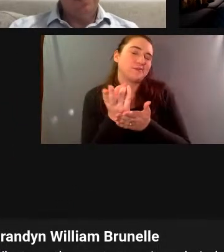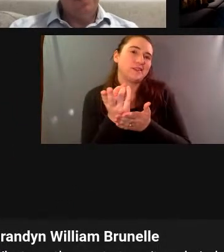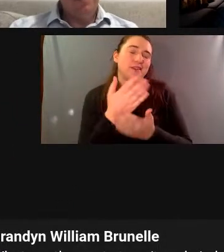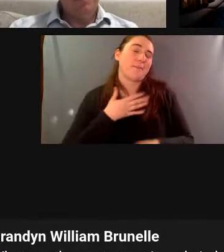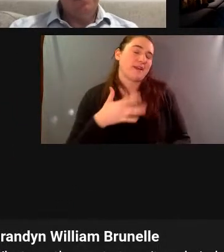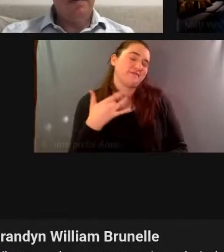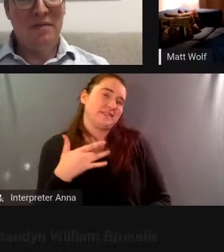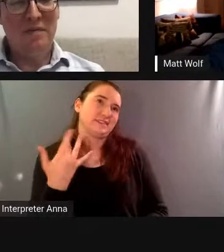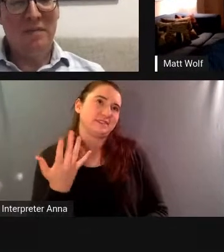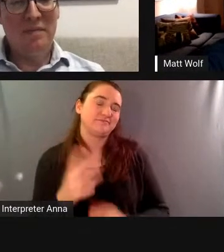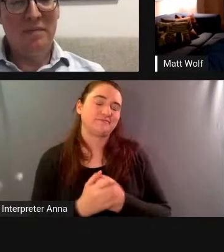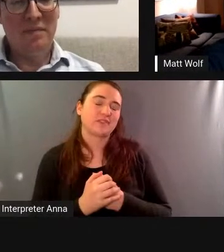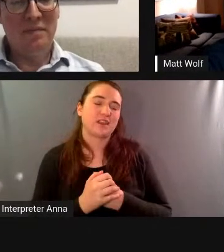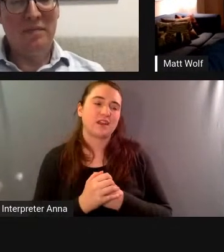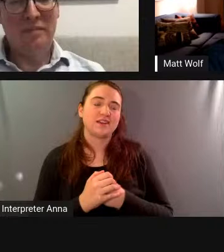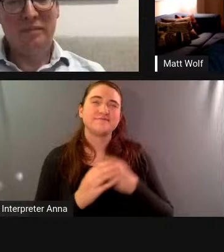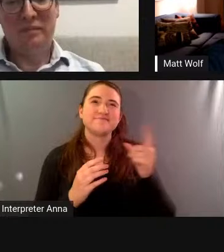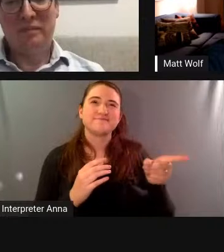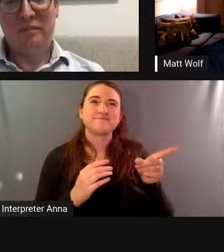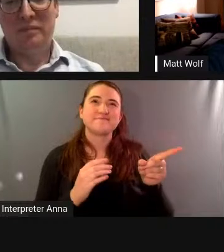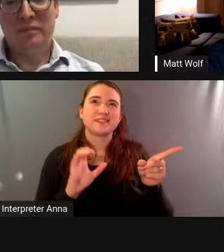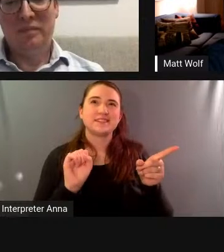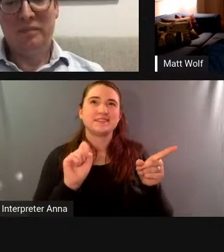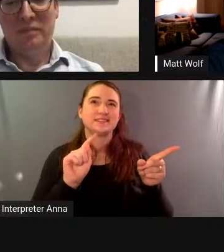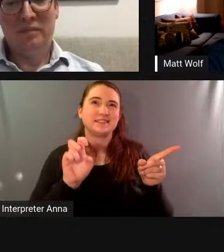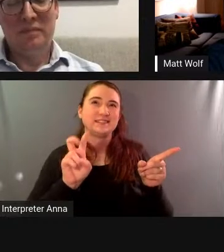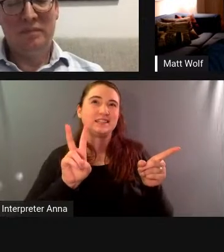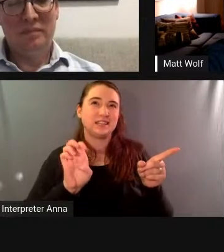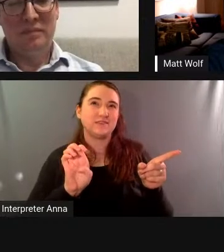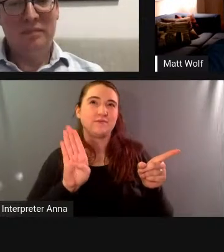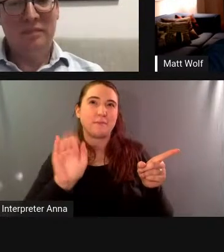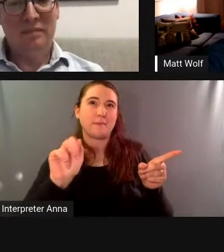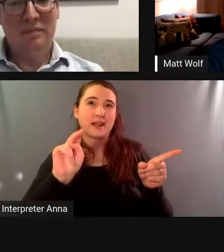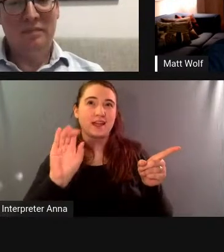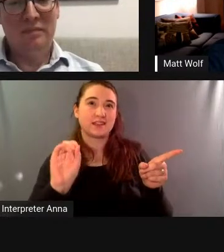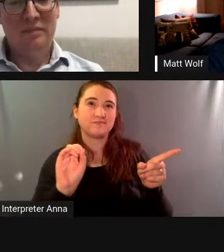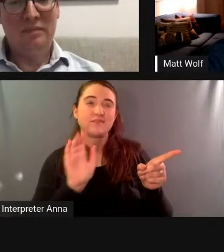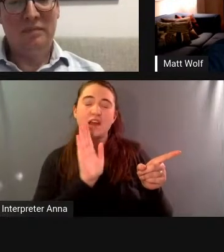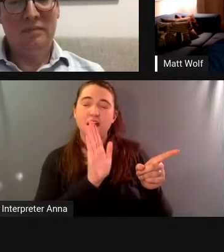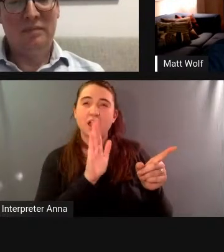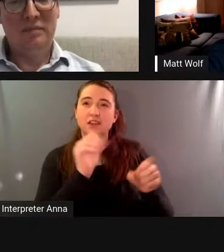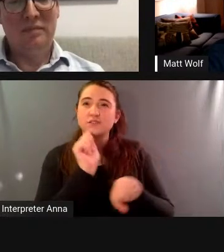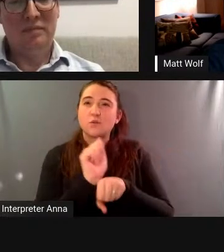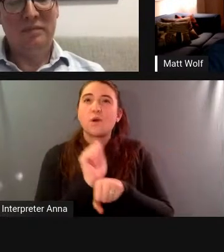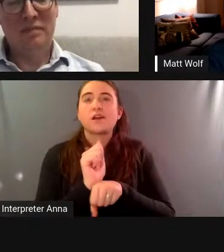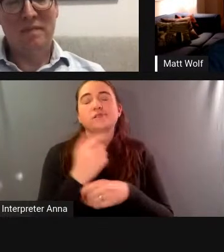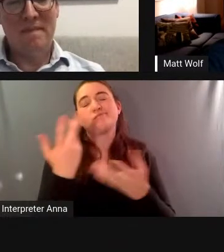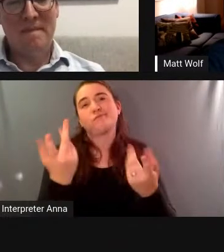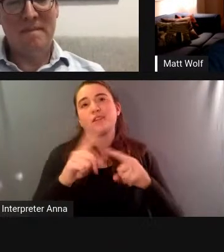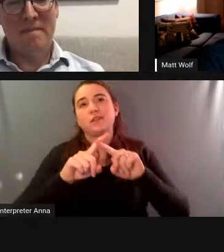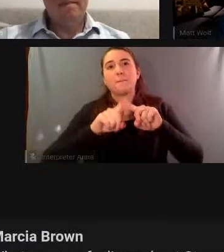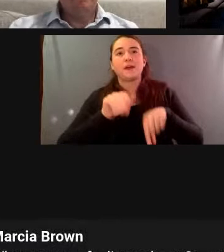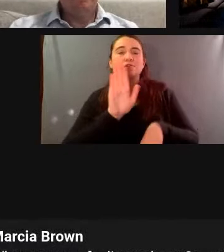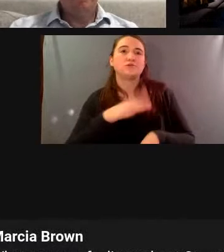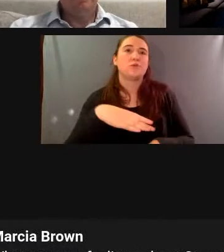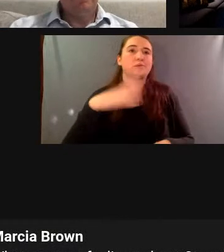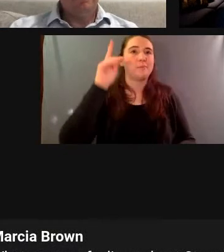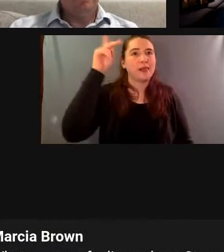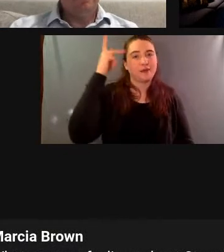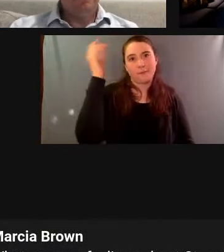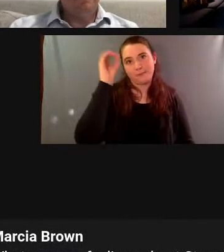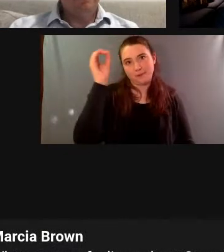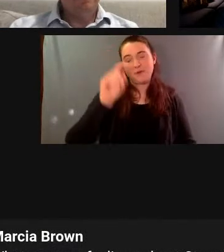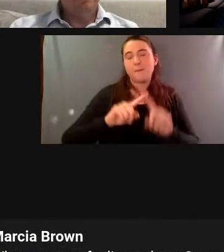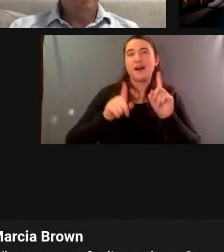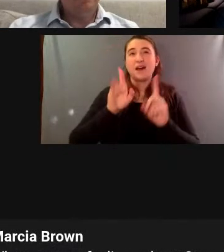feeling about it he you know he his work and his legacy it depends i guess on where you stand politically but biosphere 2 is